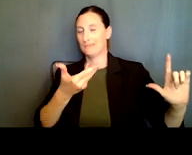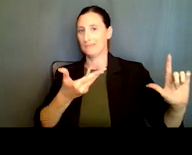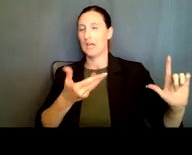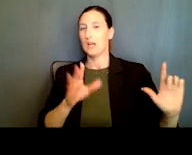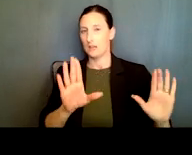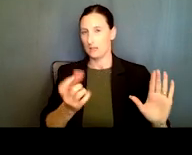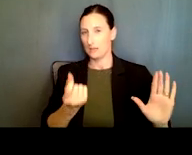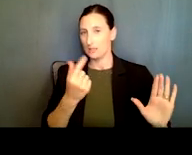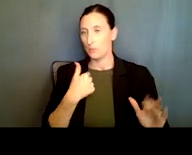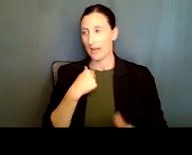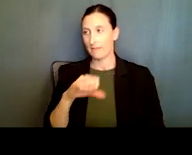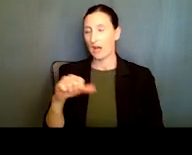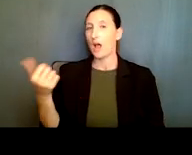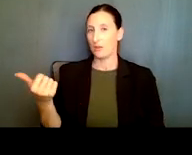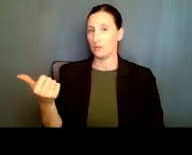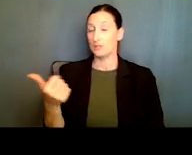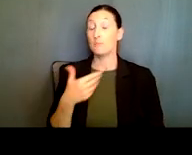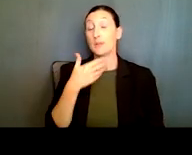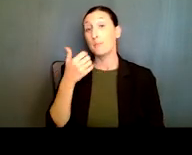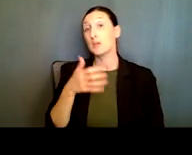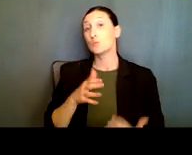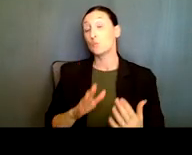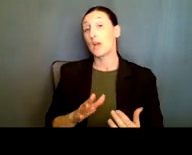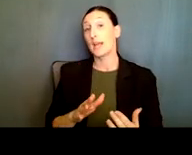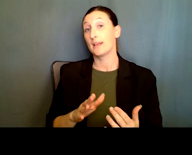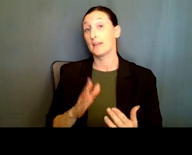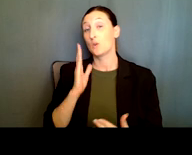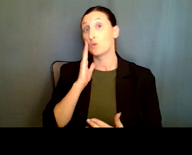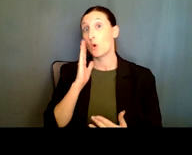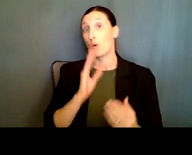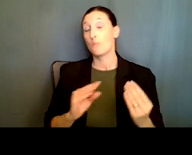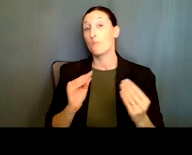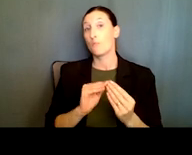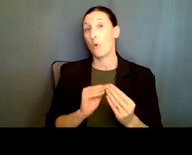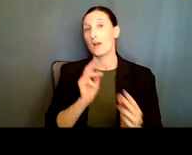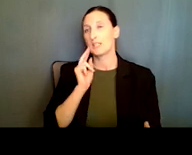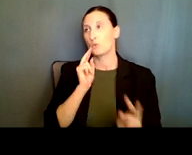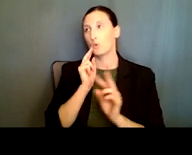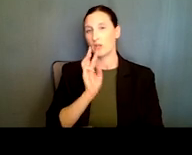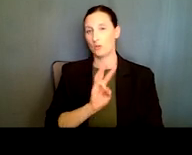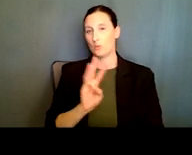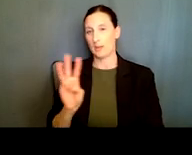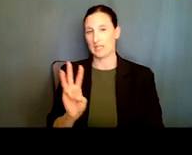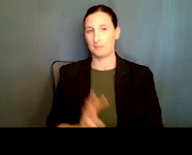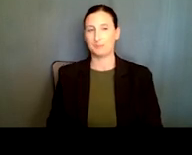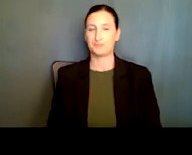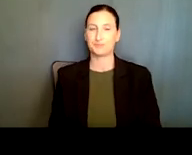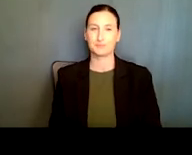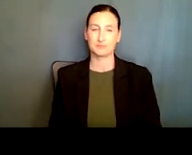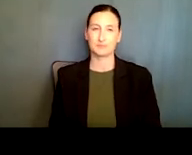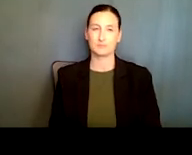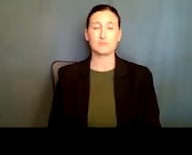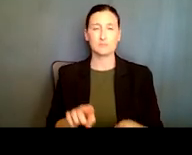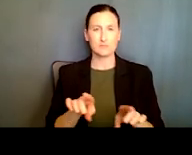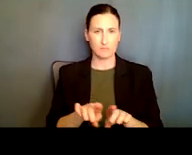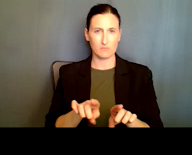others, uh, as I mentioned, the best way is to, um, consult the, the website. There are also partnerships